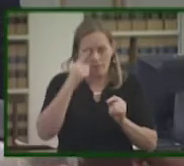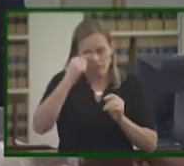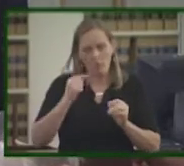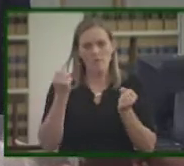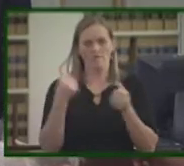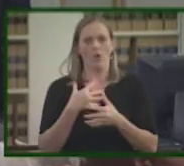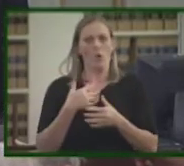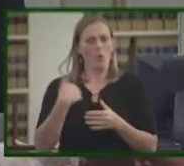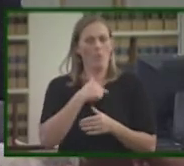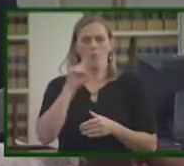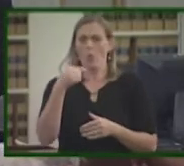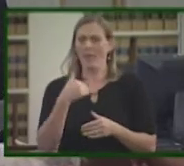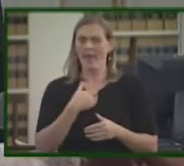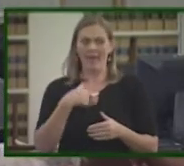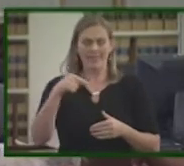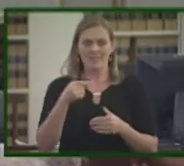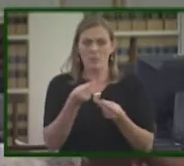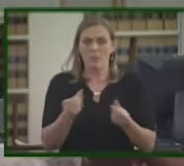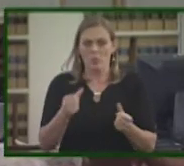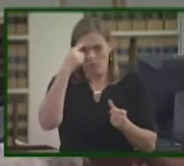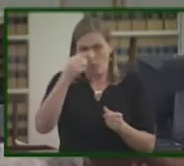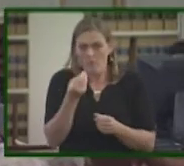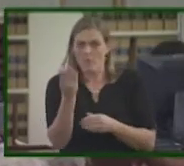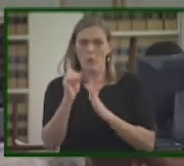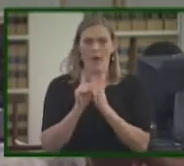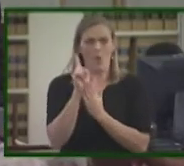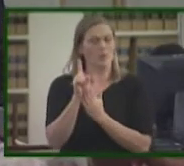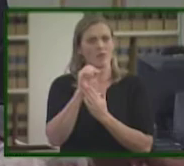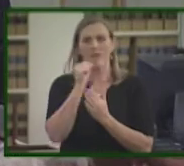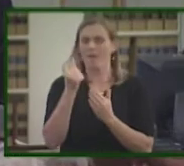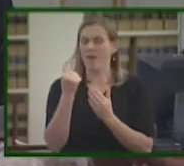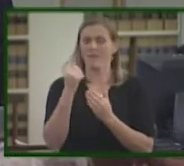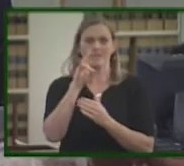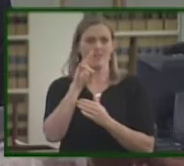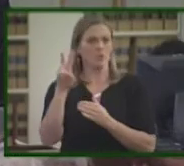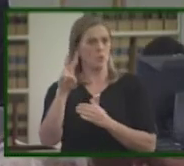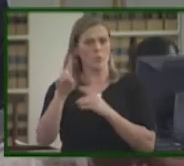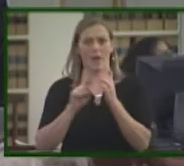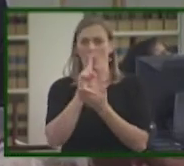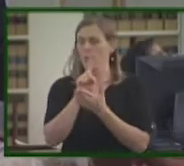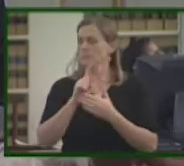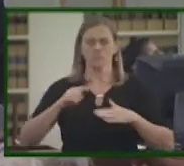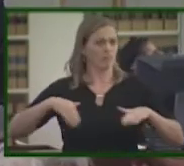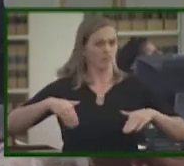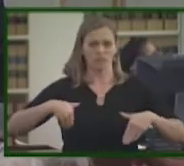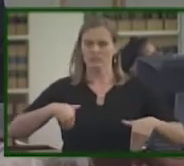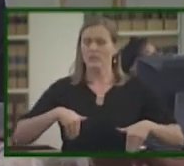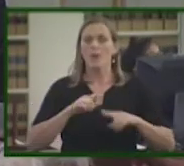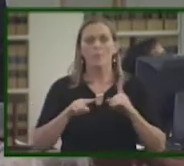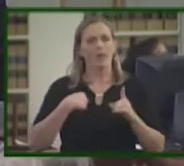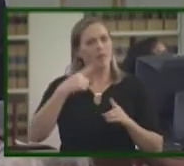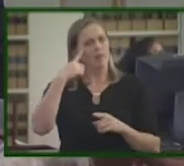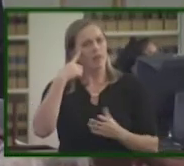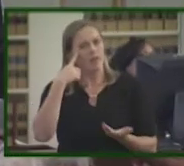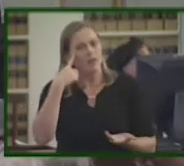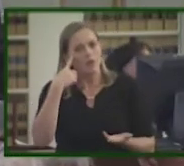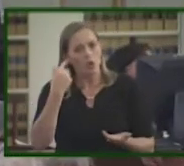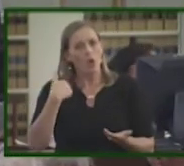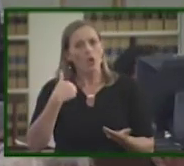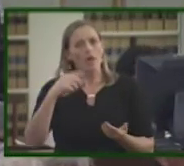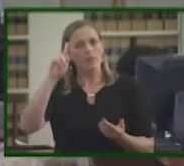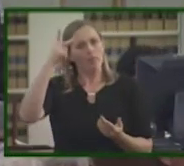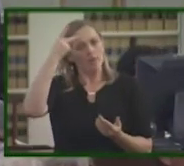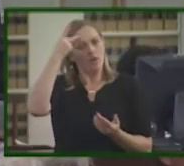which again, we have only held in our hands for a brief few hours and certainly not 72, I cannot help but think that its